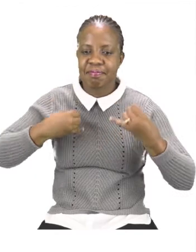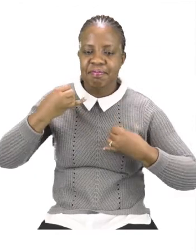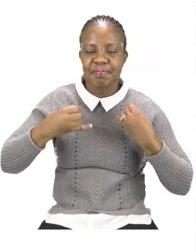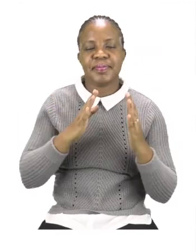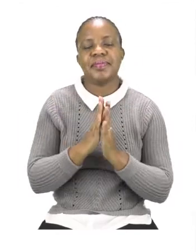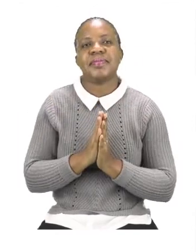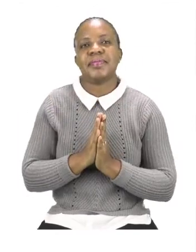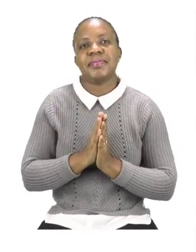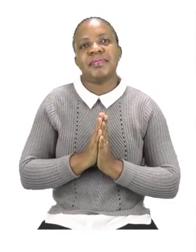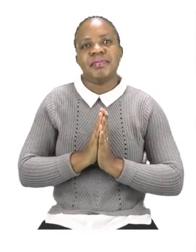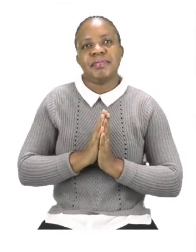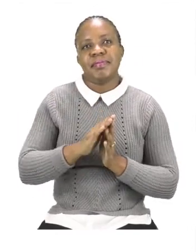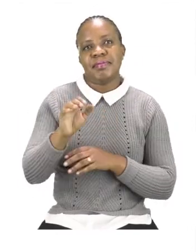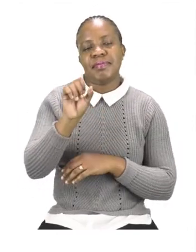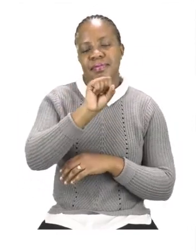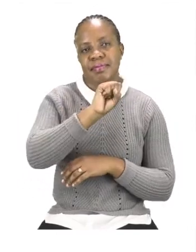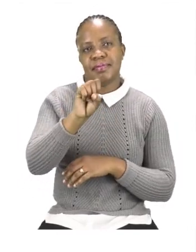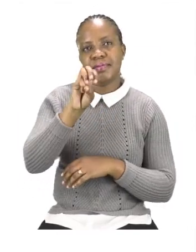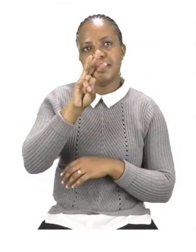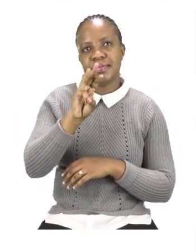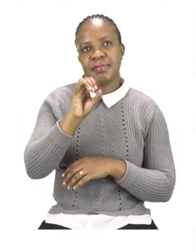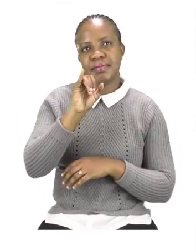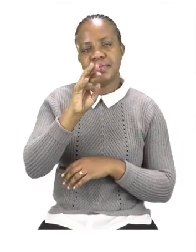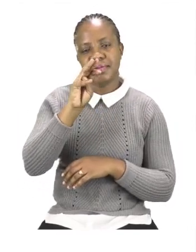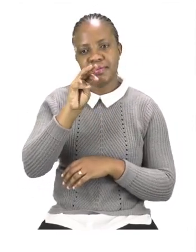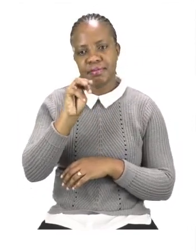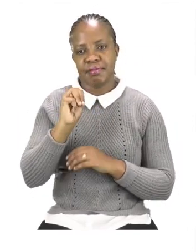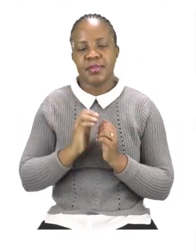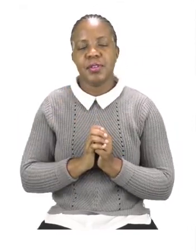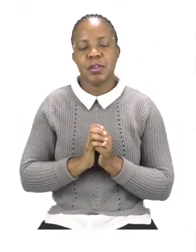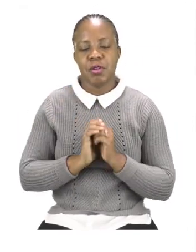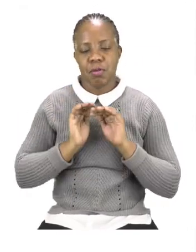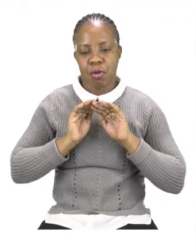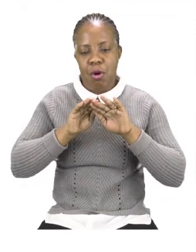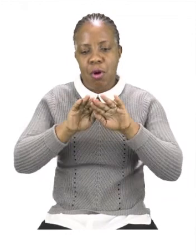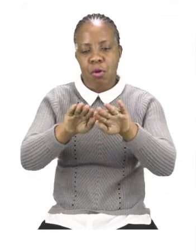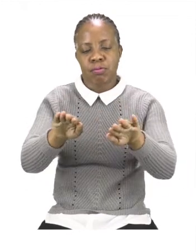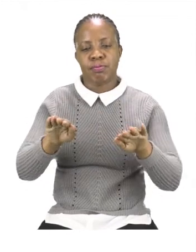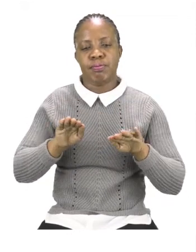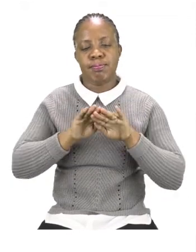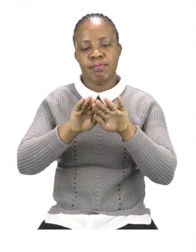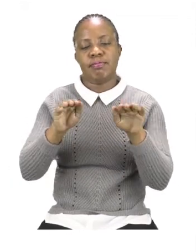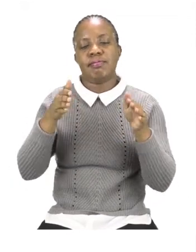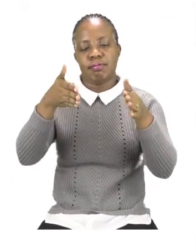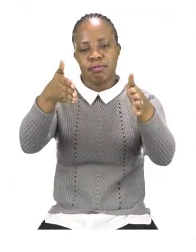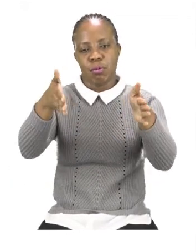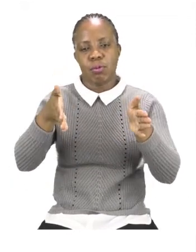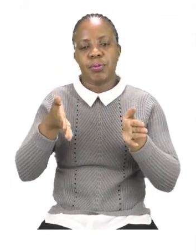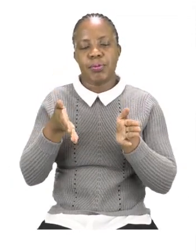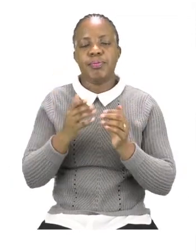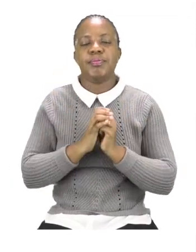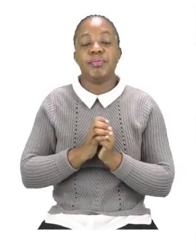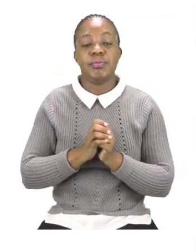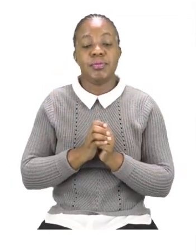Swim. is to have fun in the water. This time when we swim, we